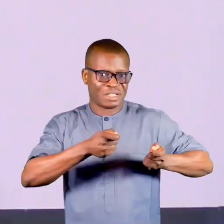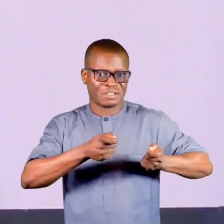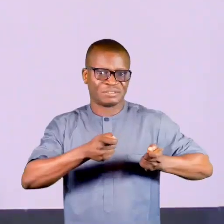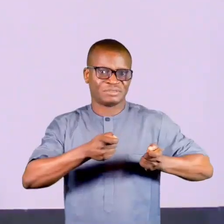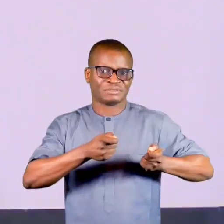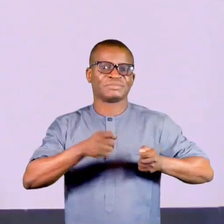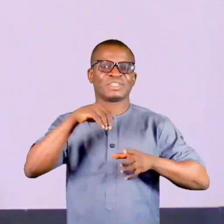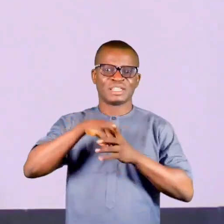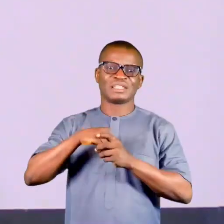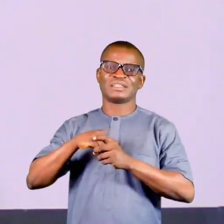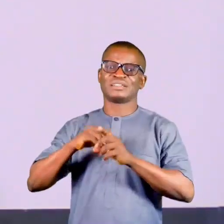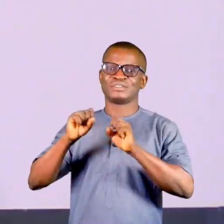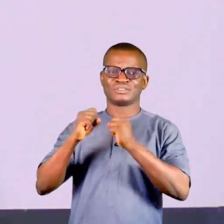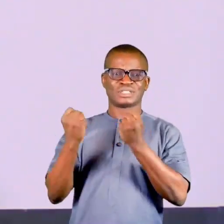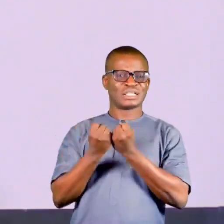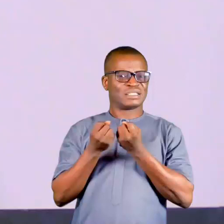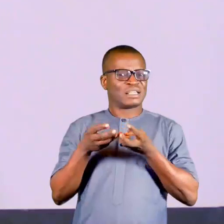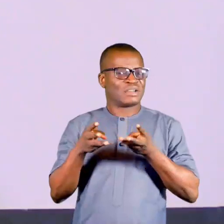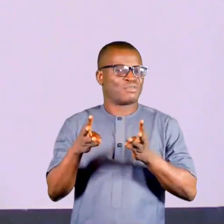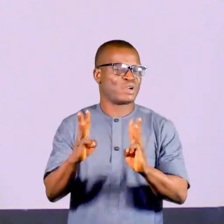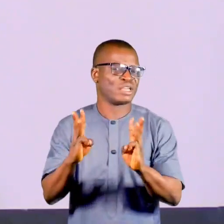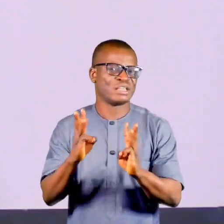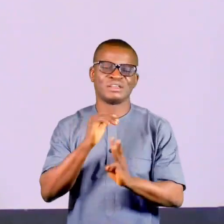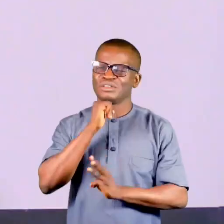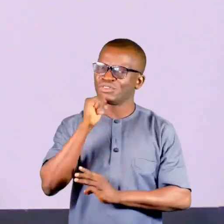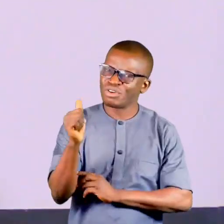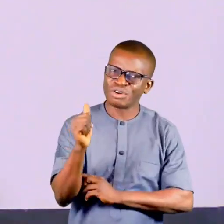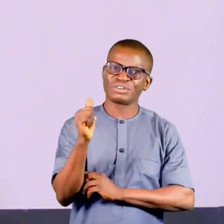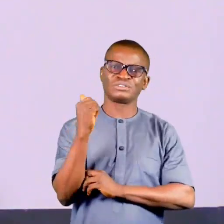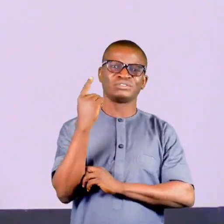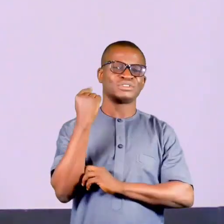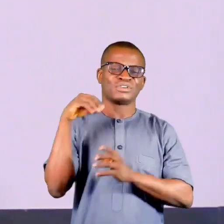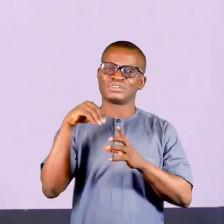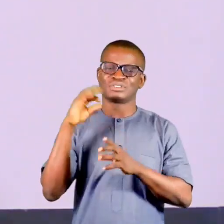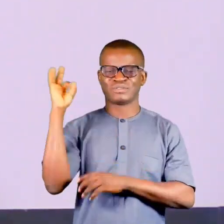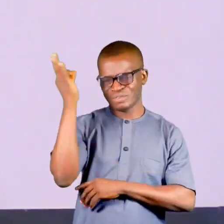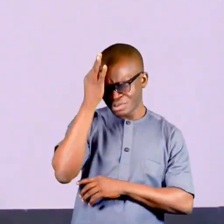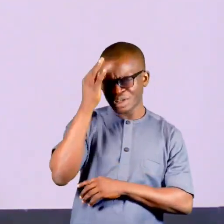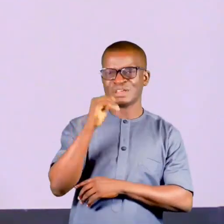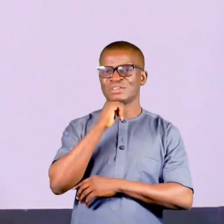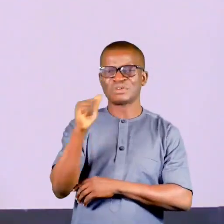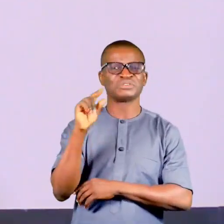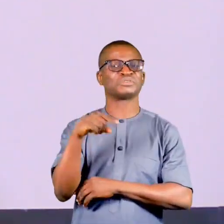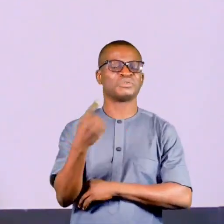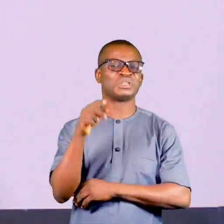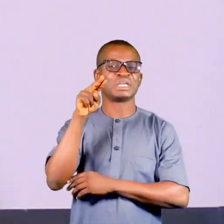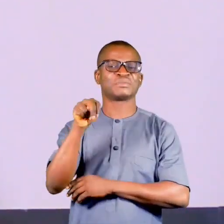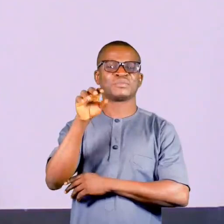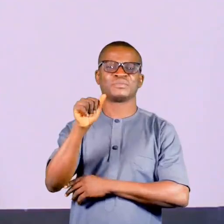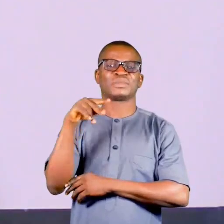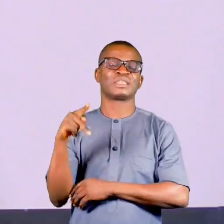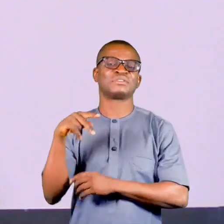it is a societal problem. It is not just a federal problem or it's not just a